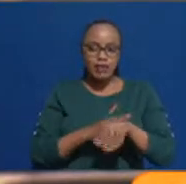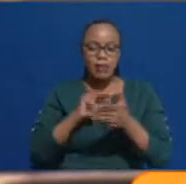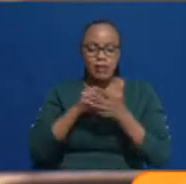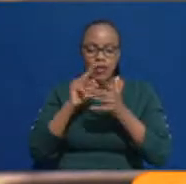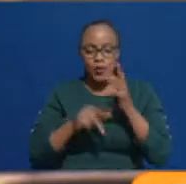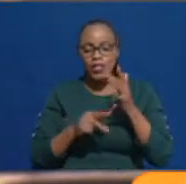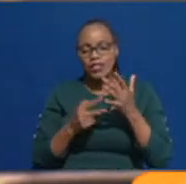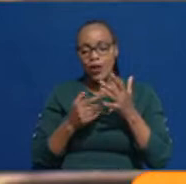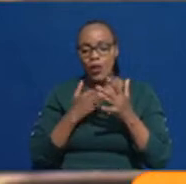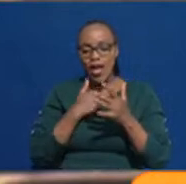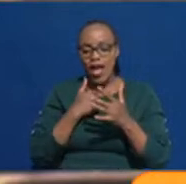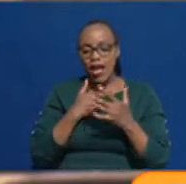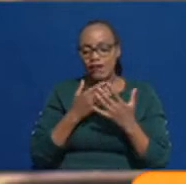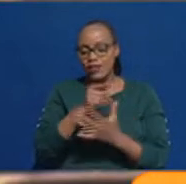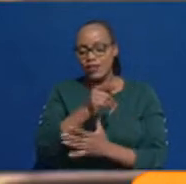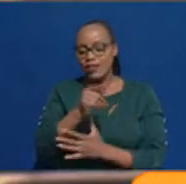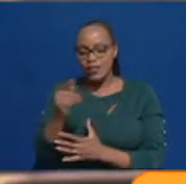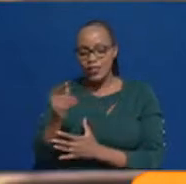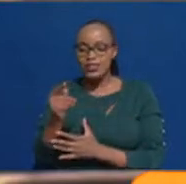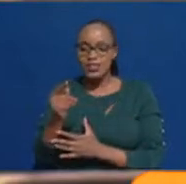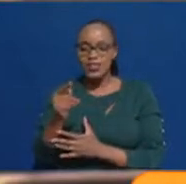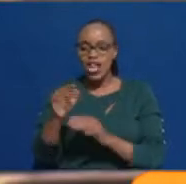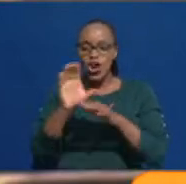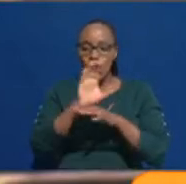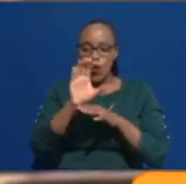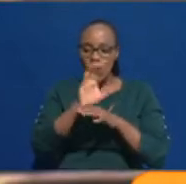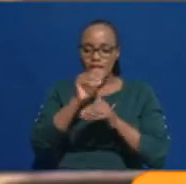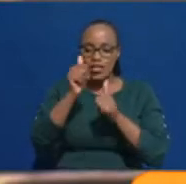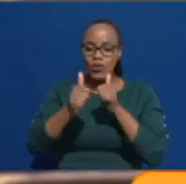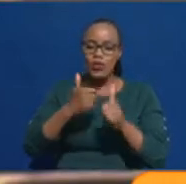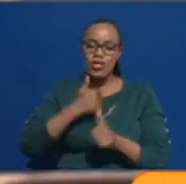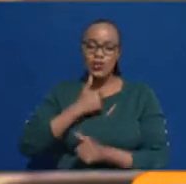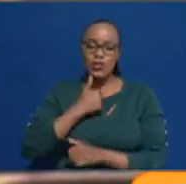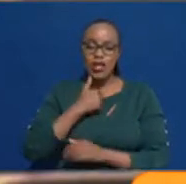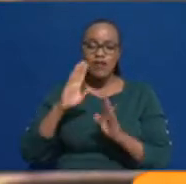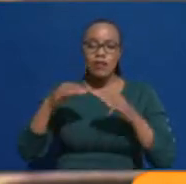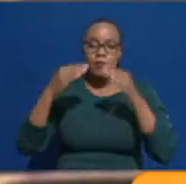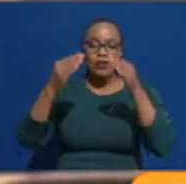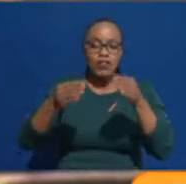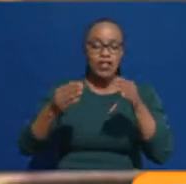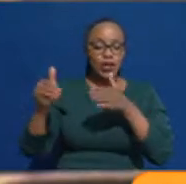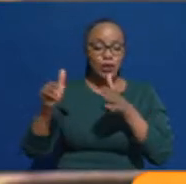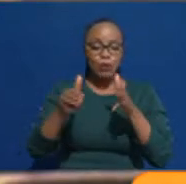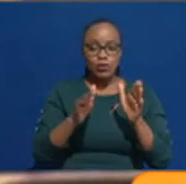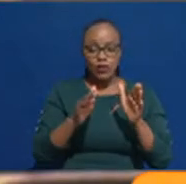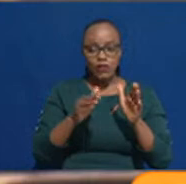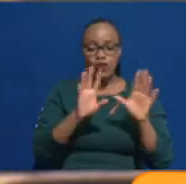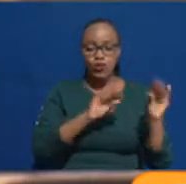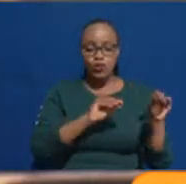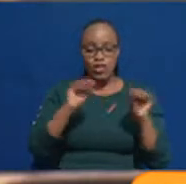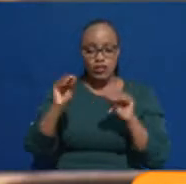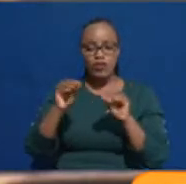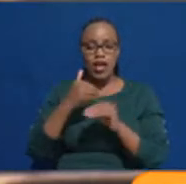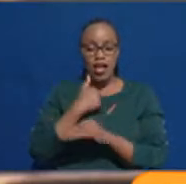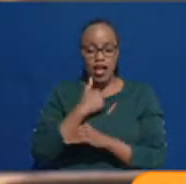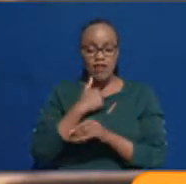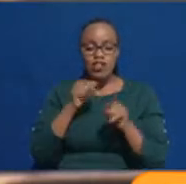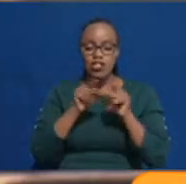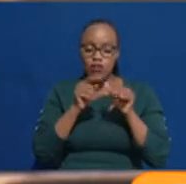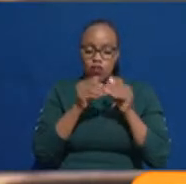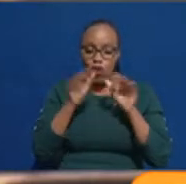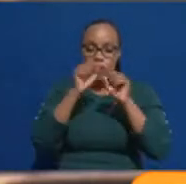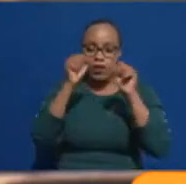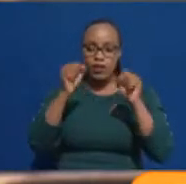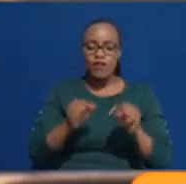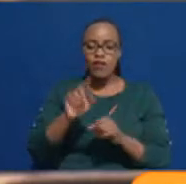get such outliers. Okay. And that's why we also provide an opportunity for transfer. We actually opened the